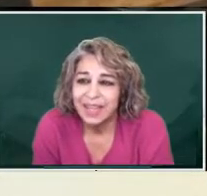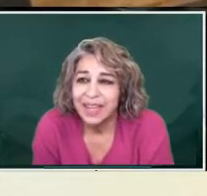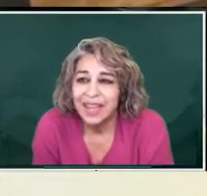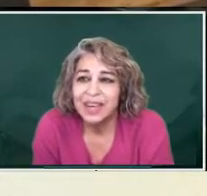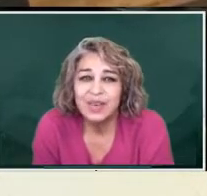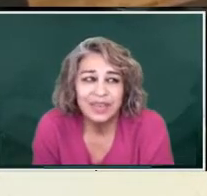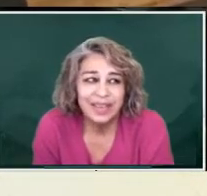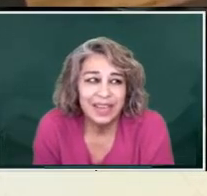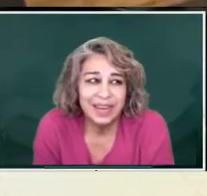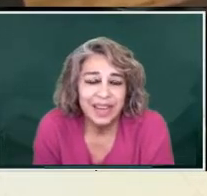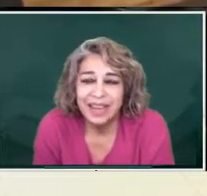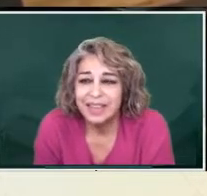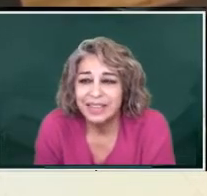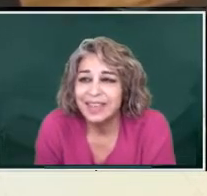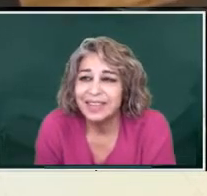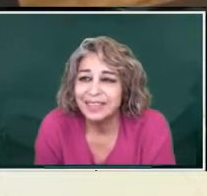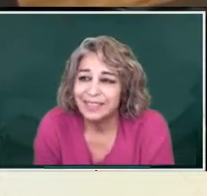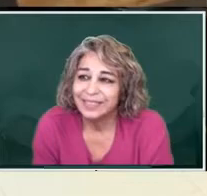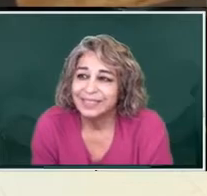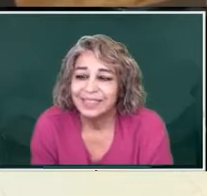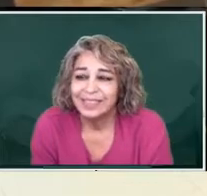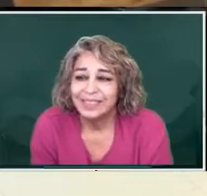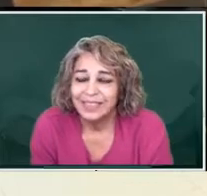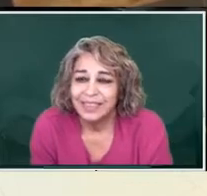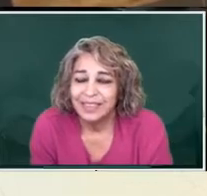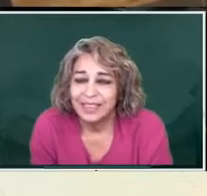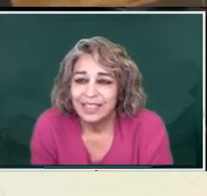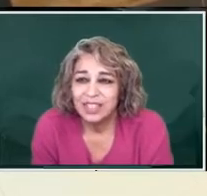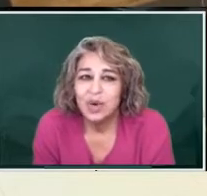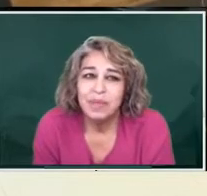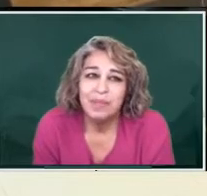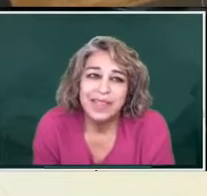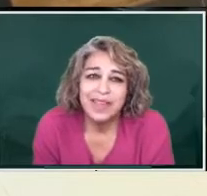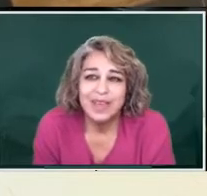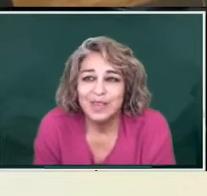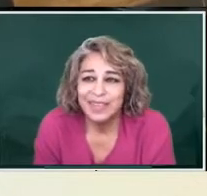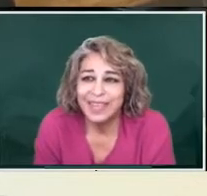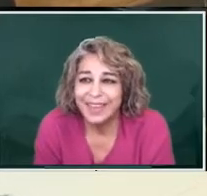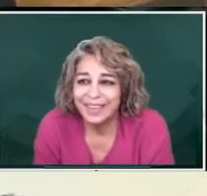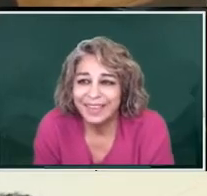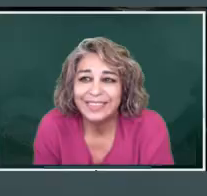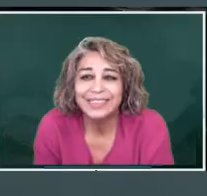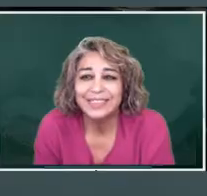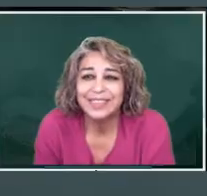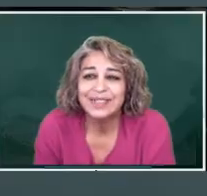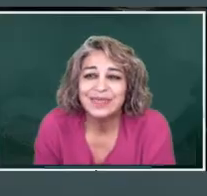in order to get a signal. So up in the hills.